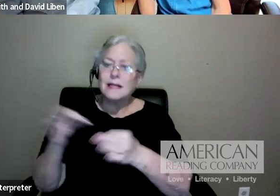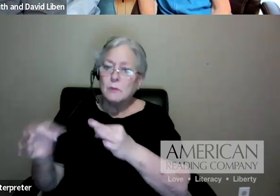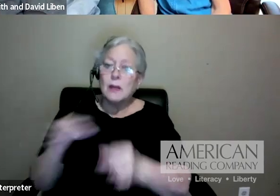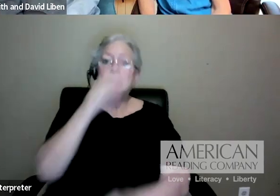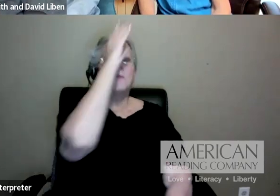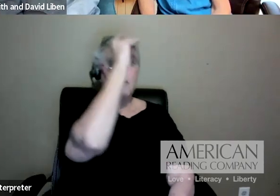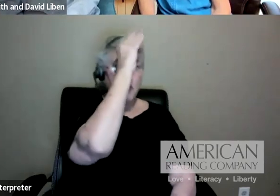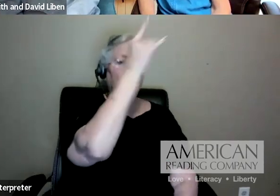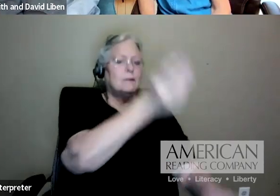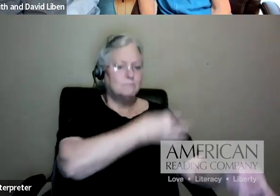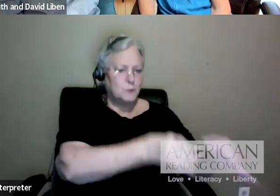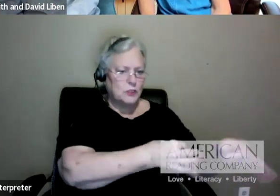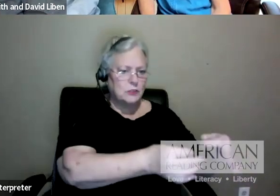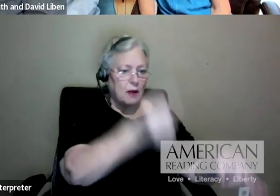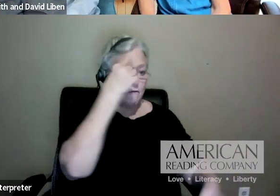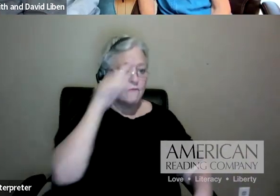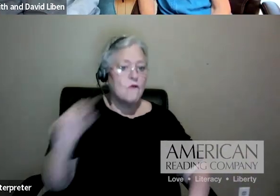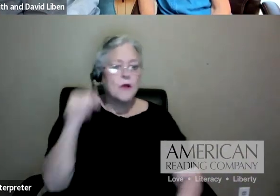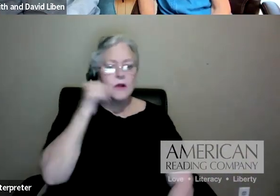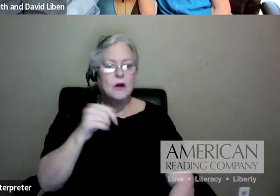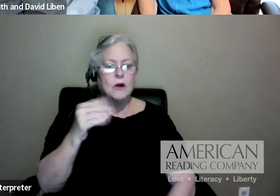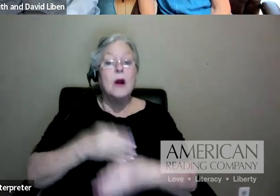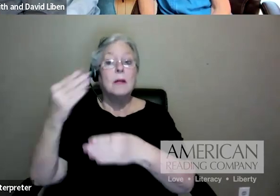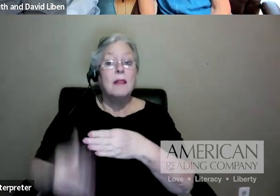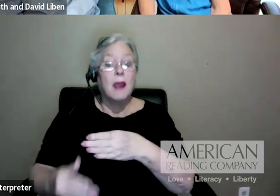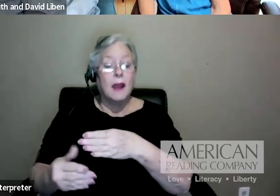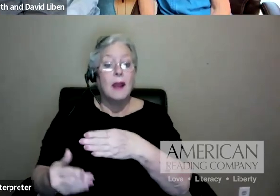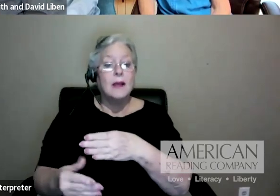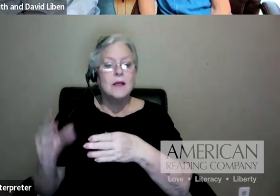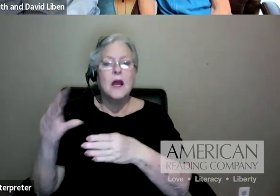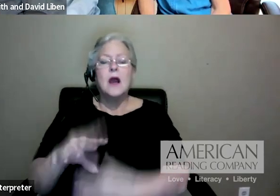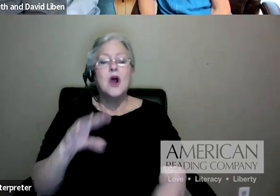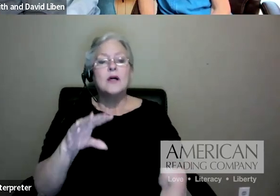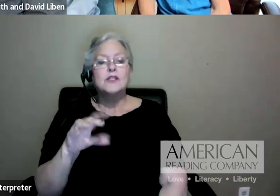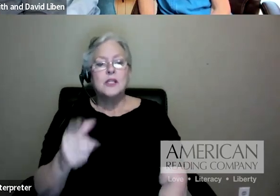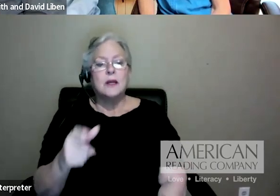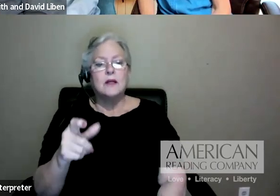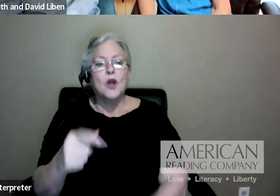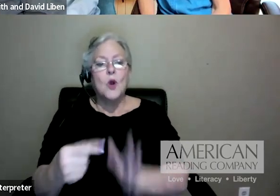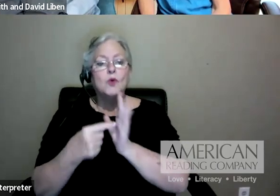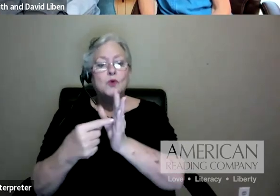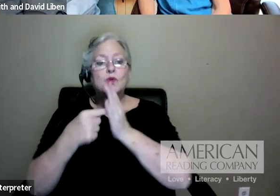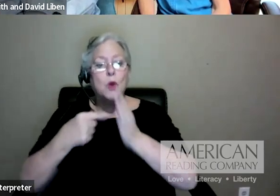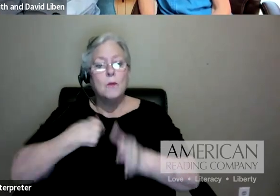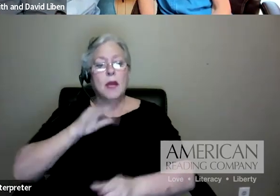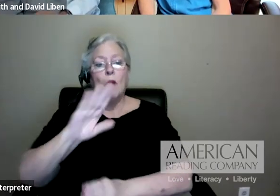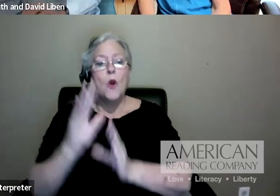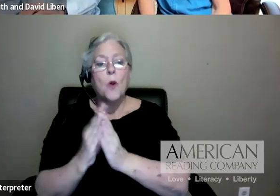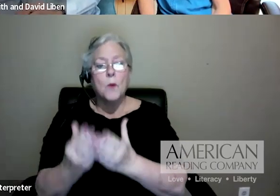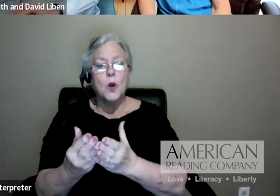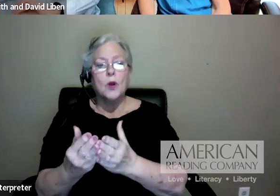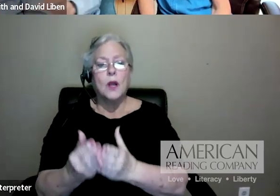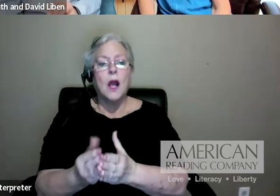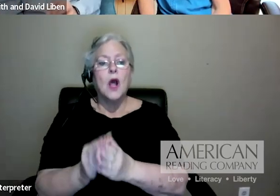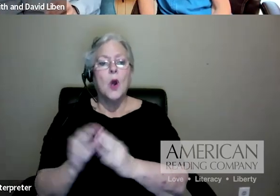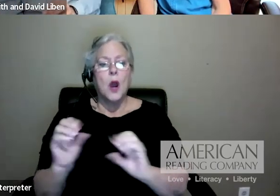then at the end, she pulled out her book. That was her book for the volume of reading that they were doing. And she was clearly